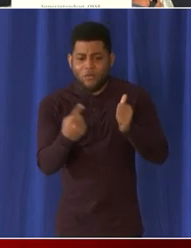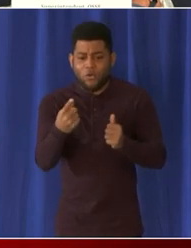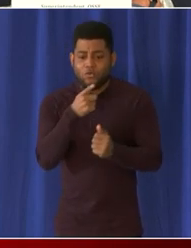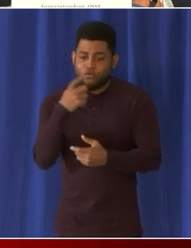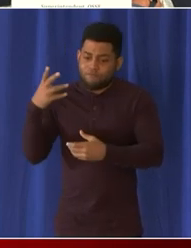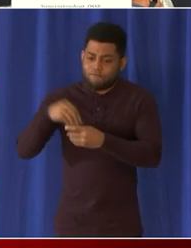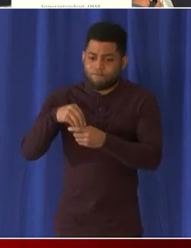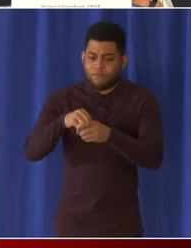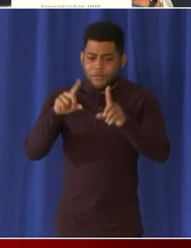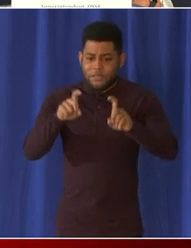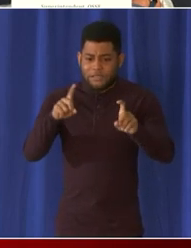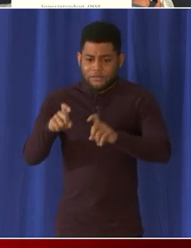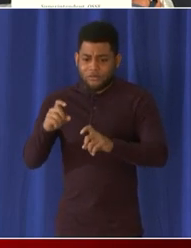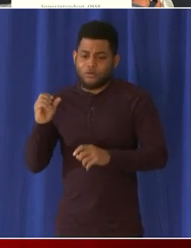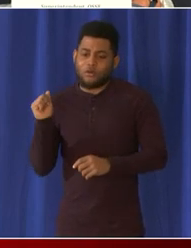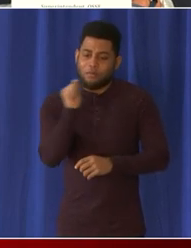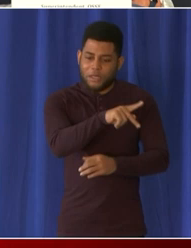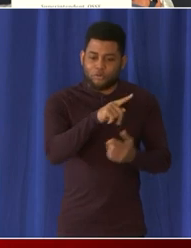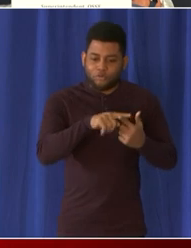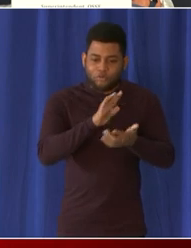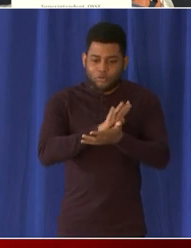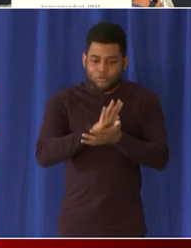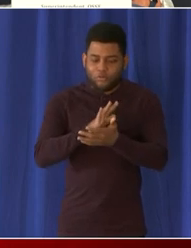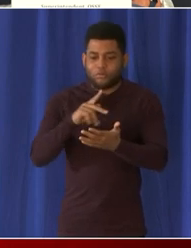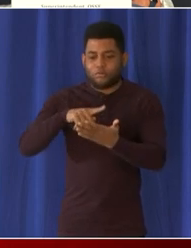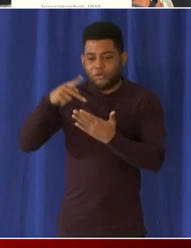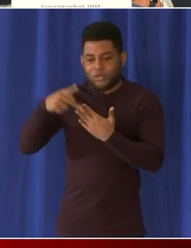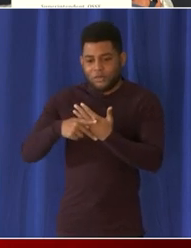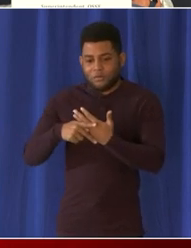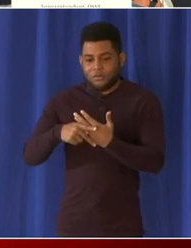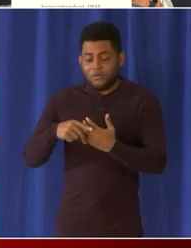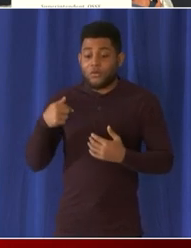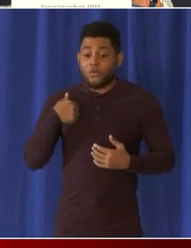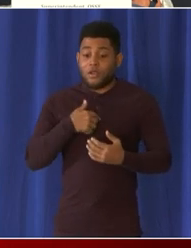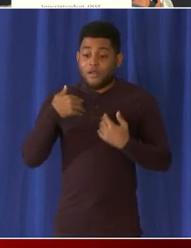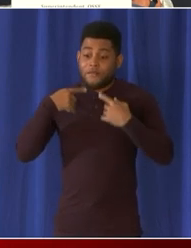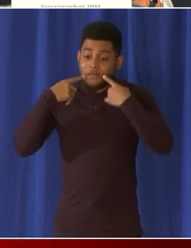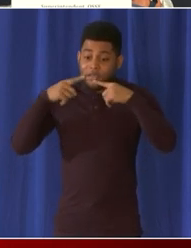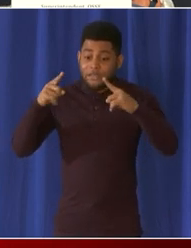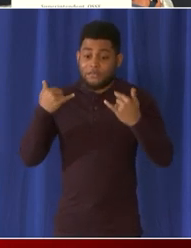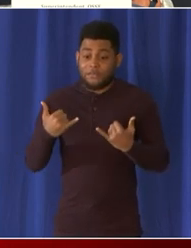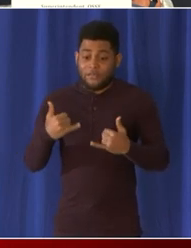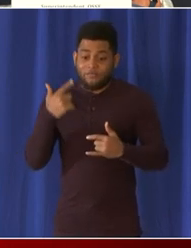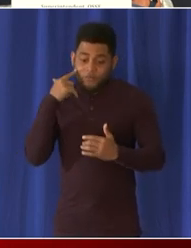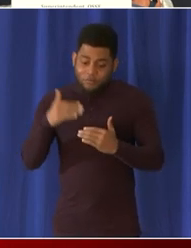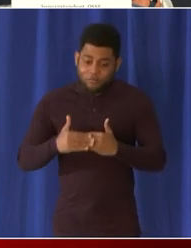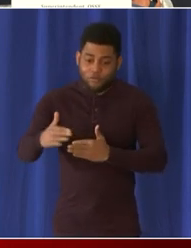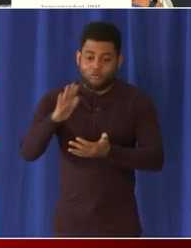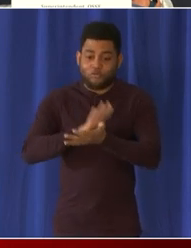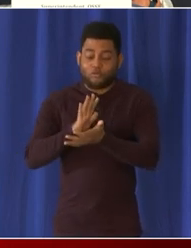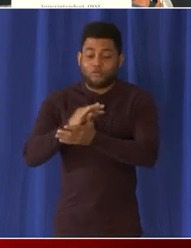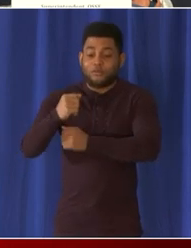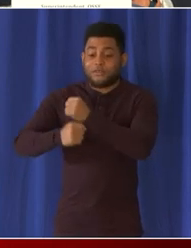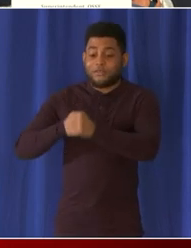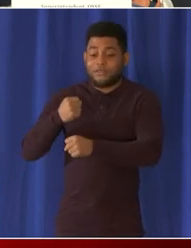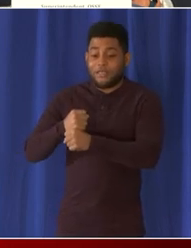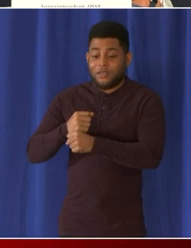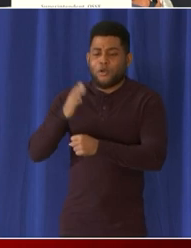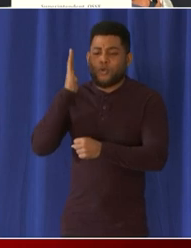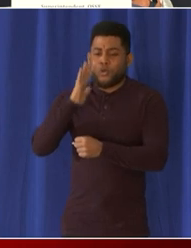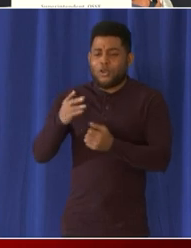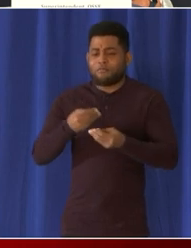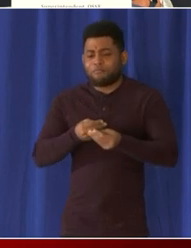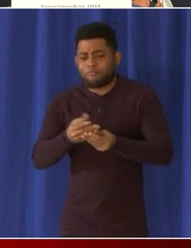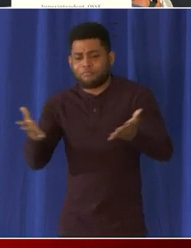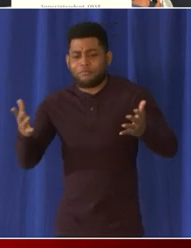as we came from our December break. We want to announce and confirm today that for the remainder of the school year we will continue to